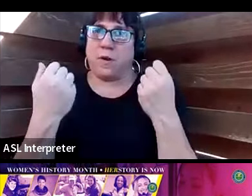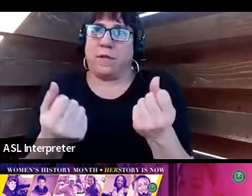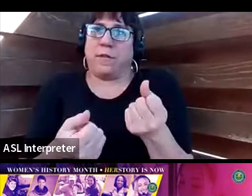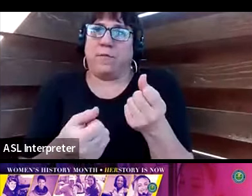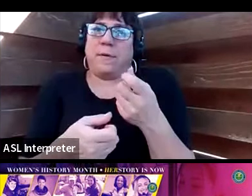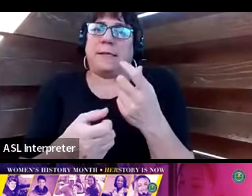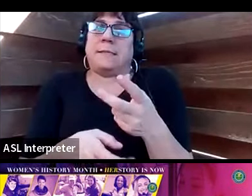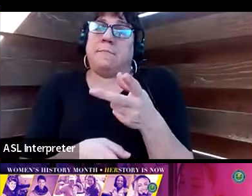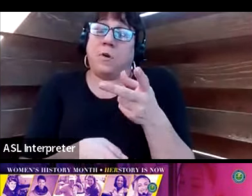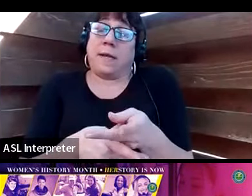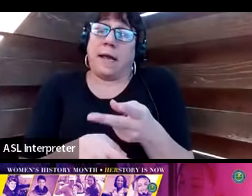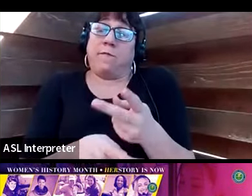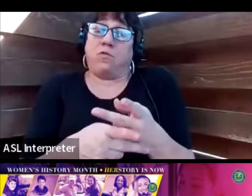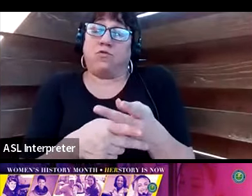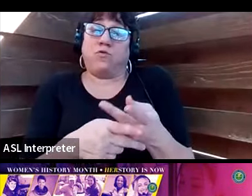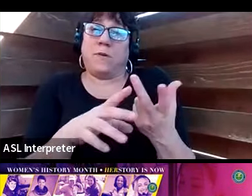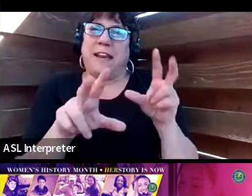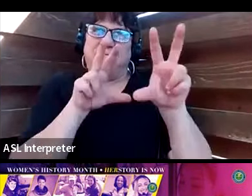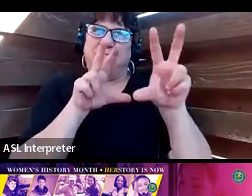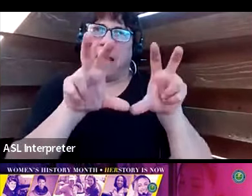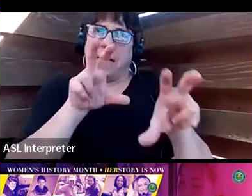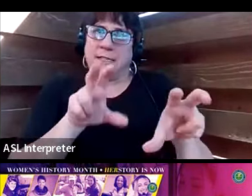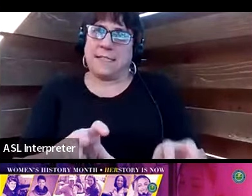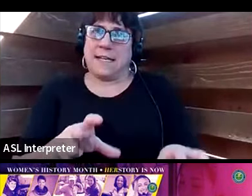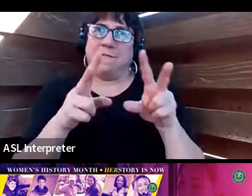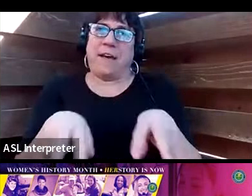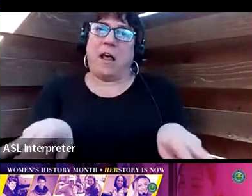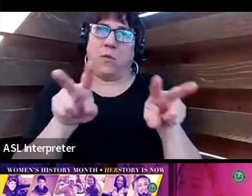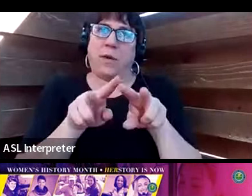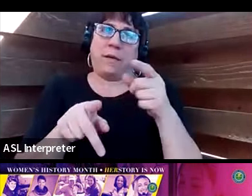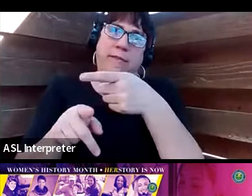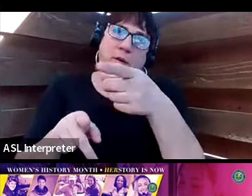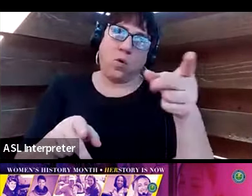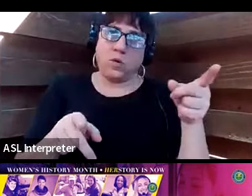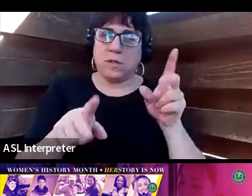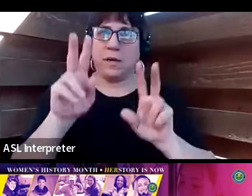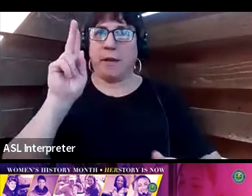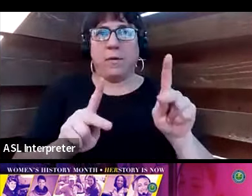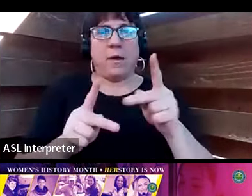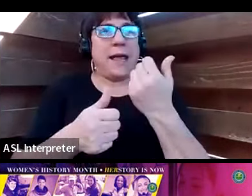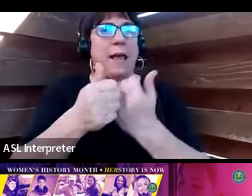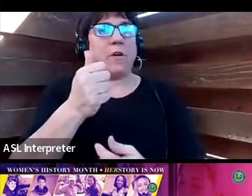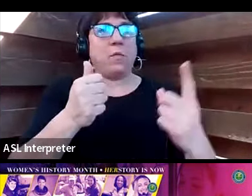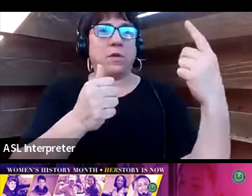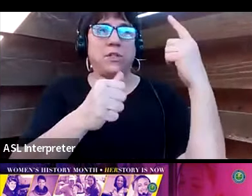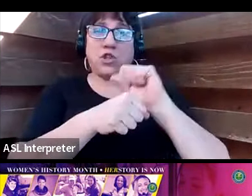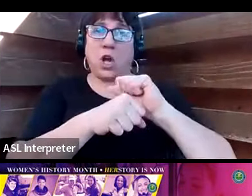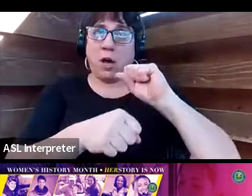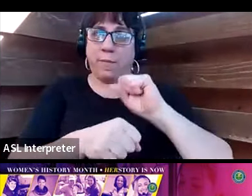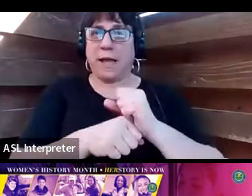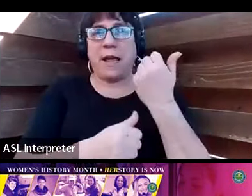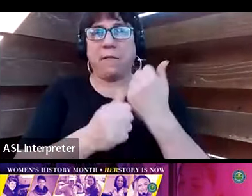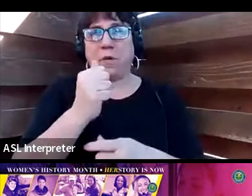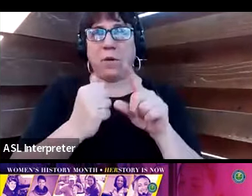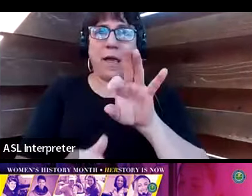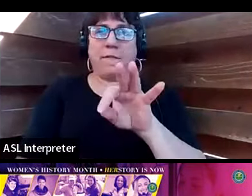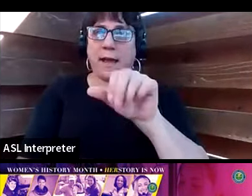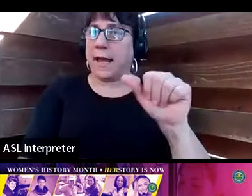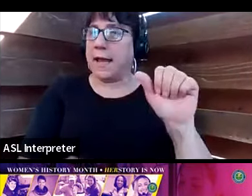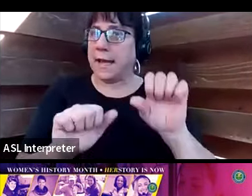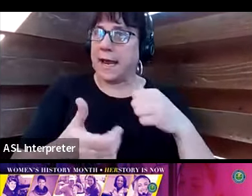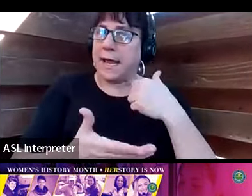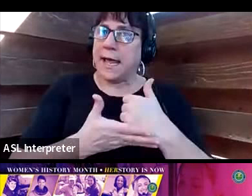care to invest in and valuing them as such. And so, it is everyone's job. Everyone in FAA can help